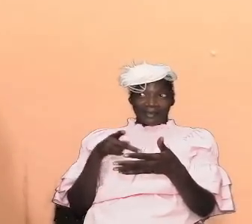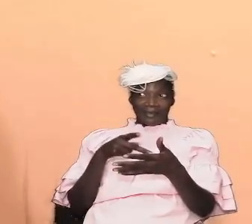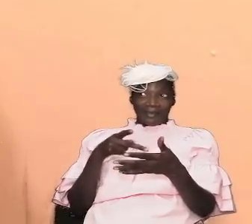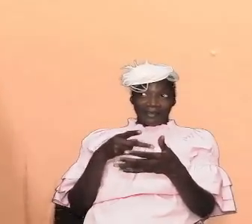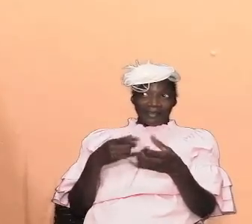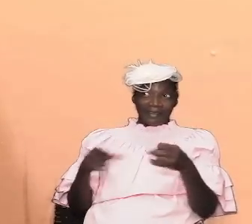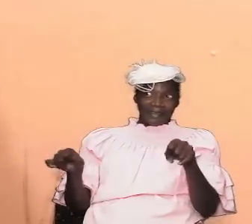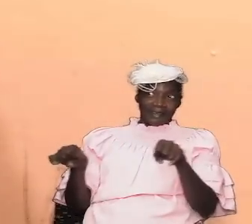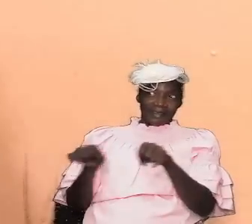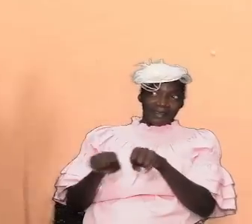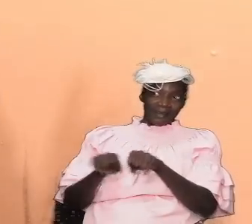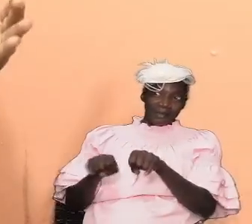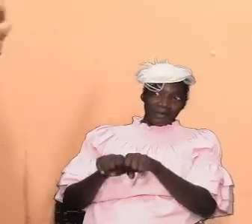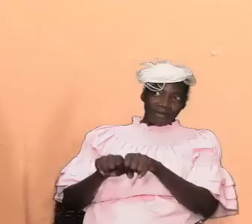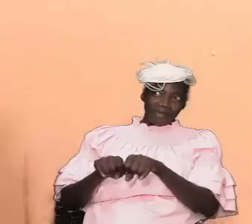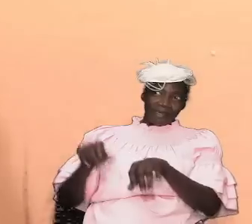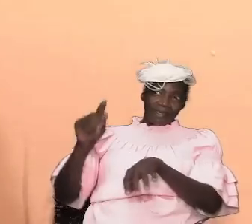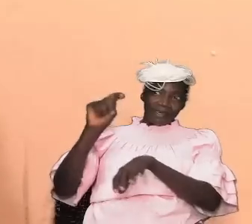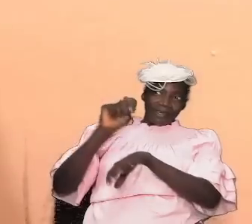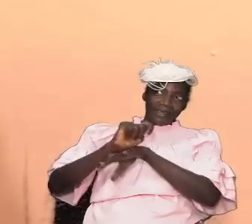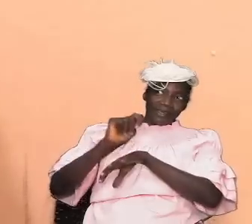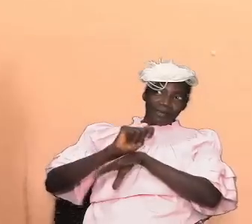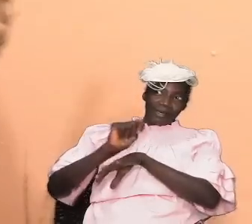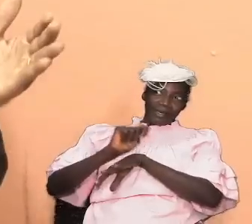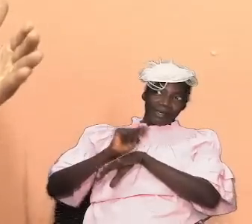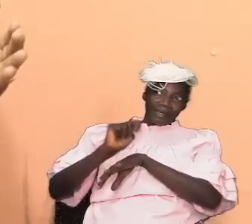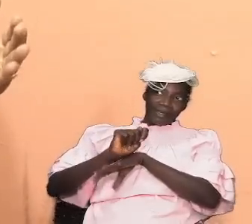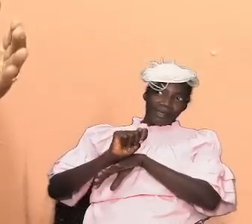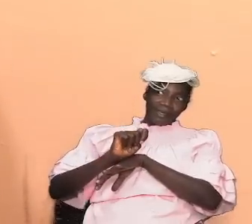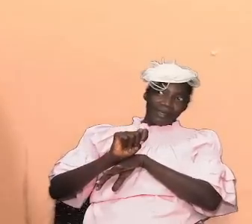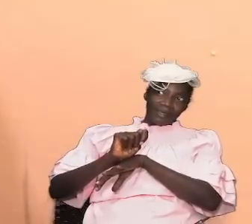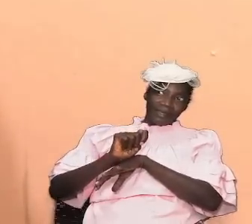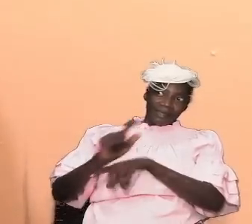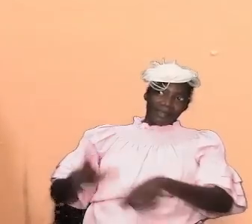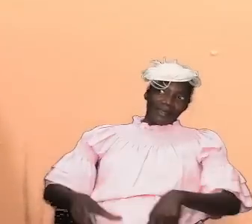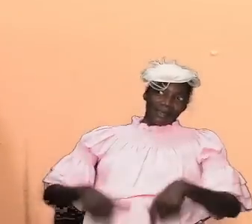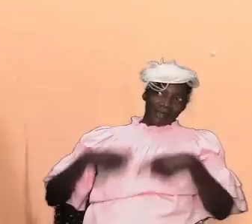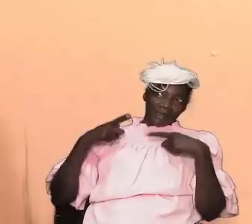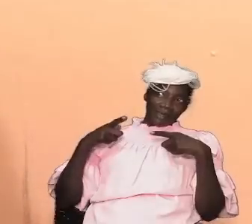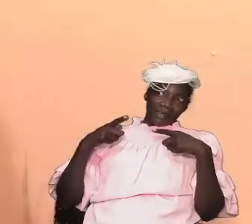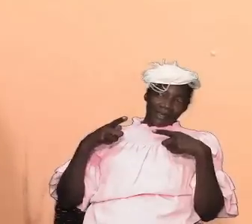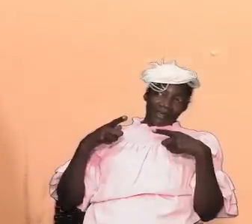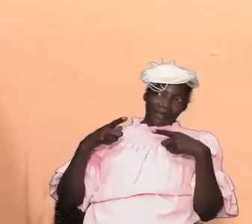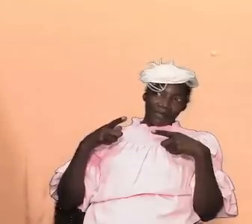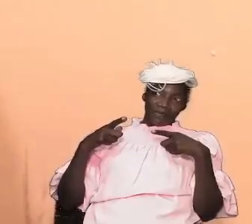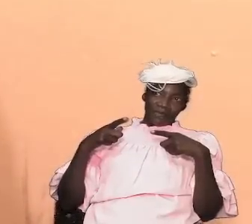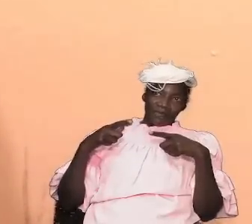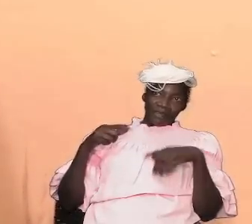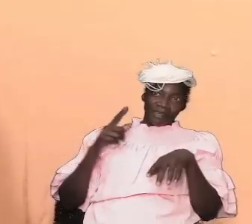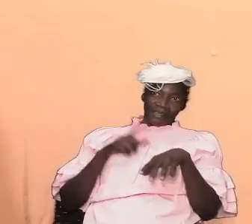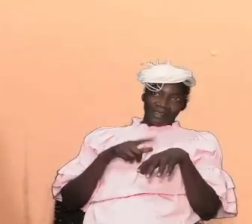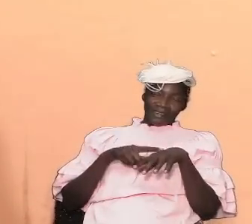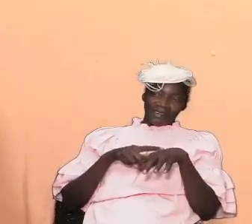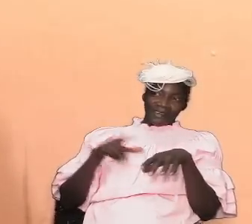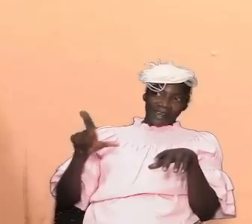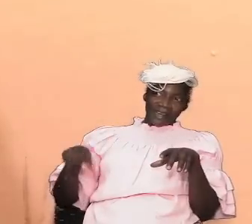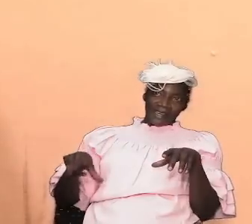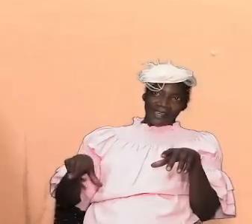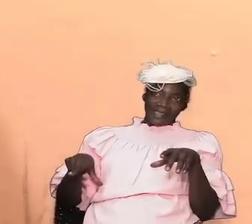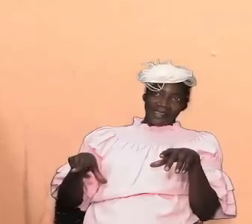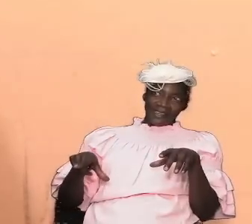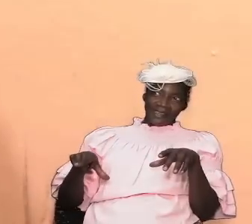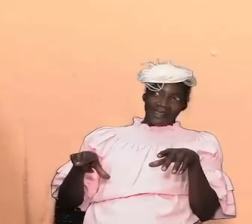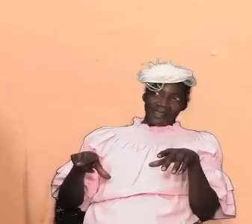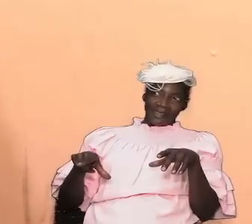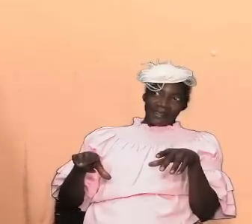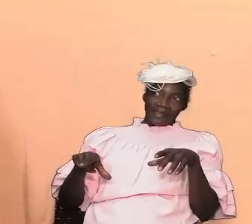role in the tabernacle and the tabernacle life we will deal with that and touch on that a little bit later but let us